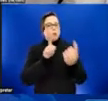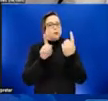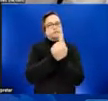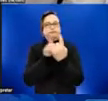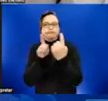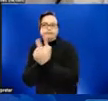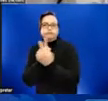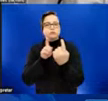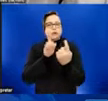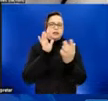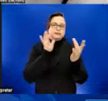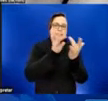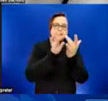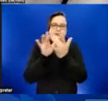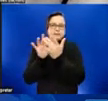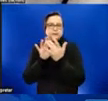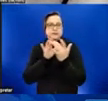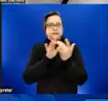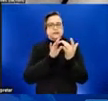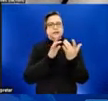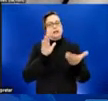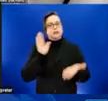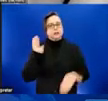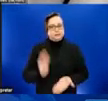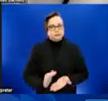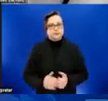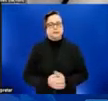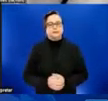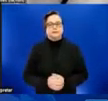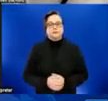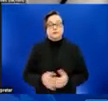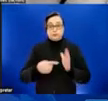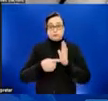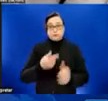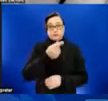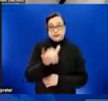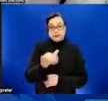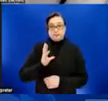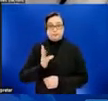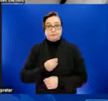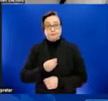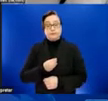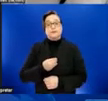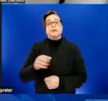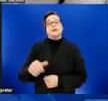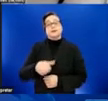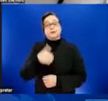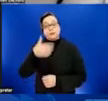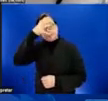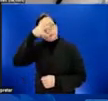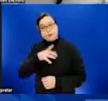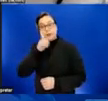late August and turned into a nice infograph show that gay, bisexual, and other men who have sex with men are